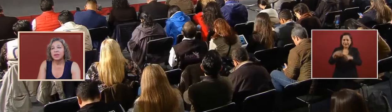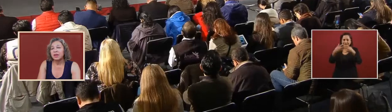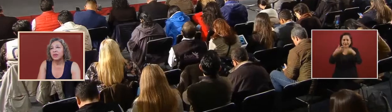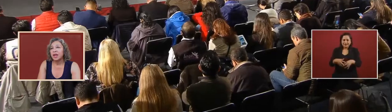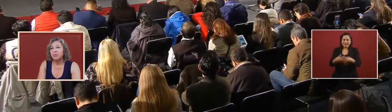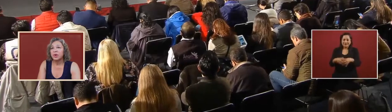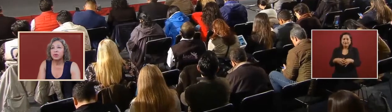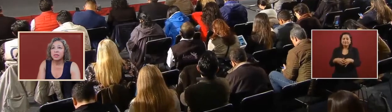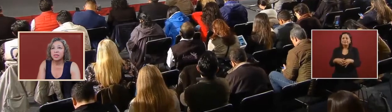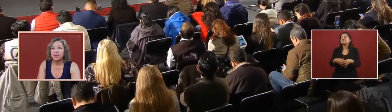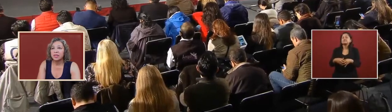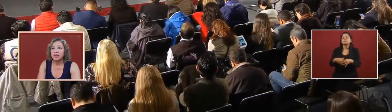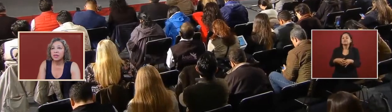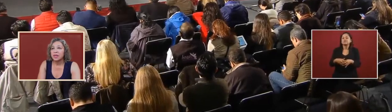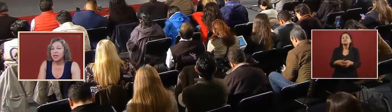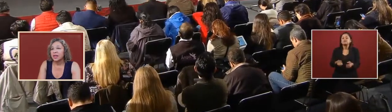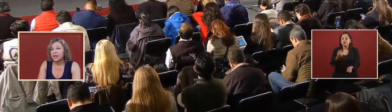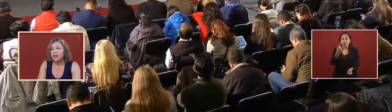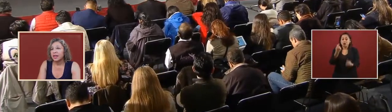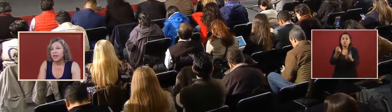and they even had protests